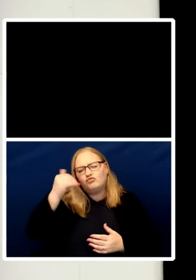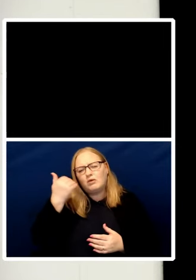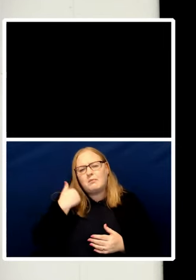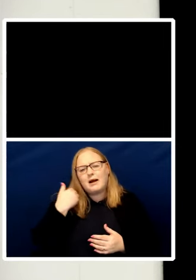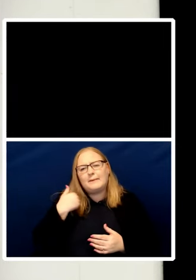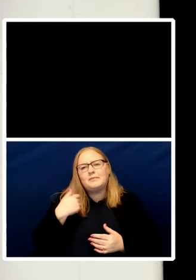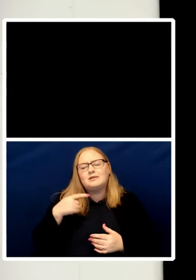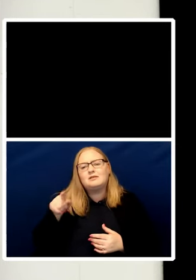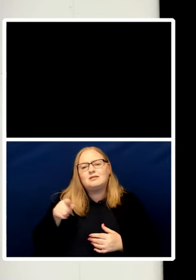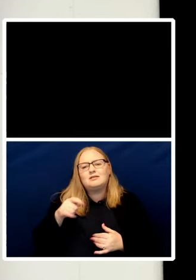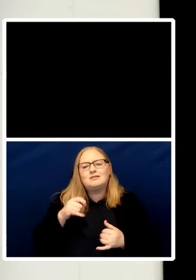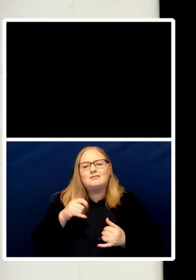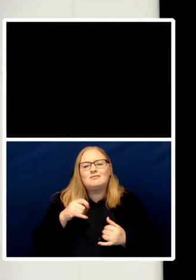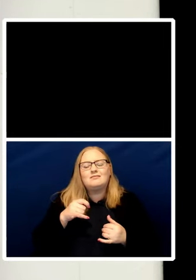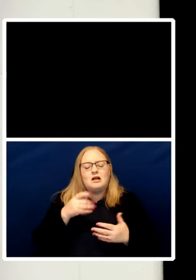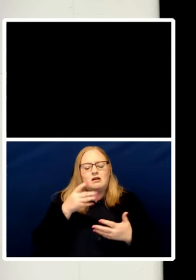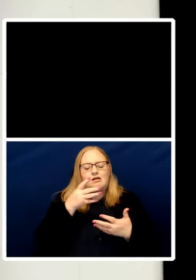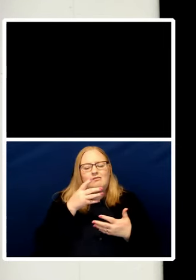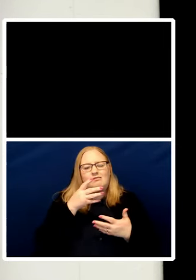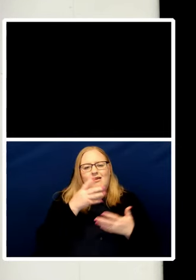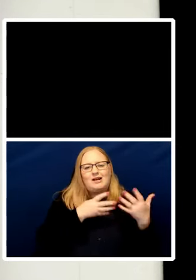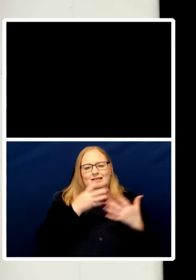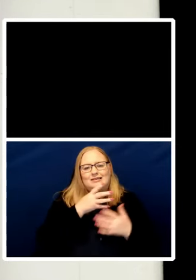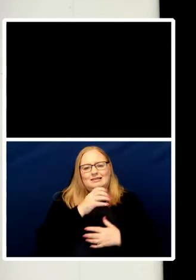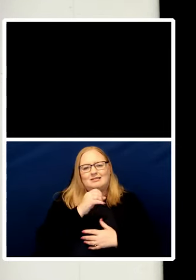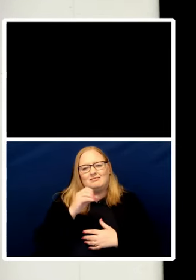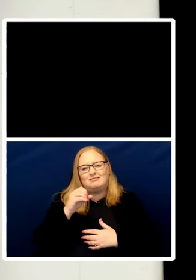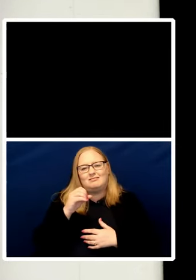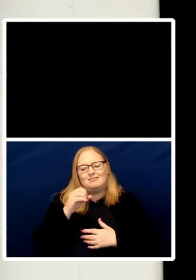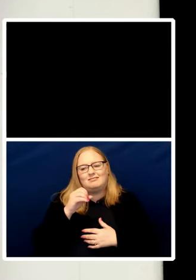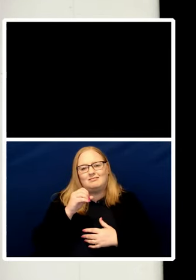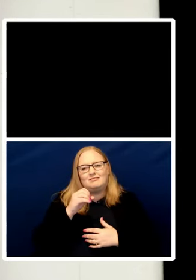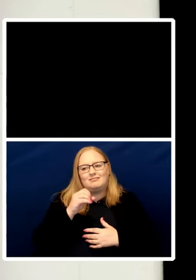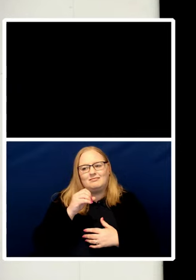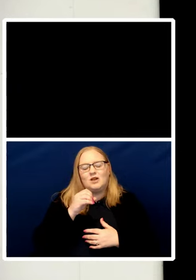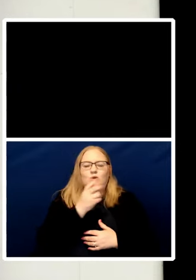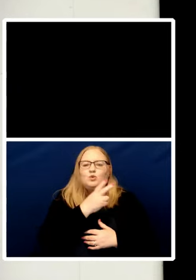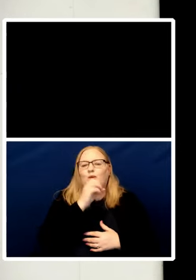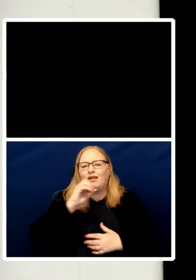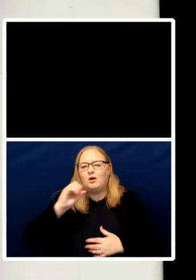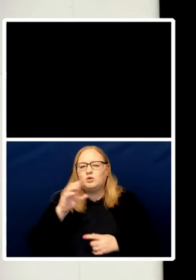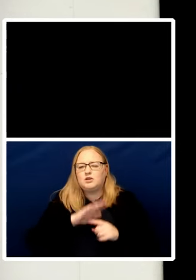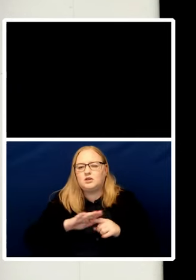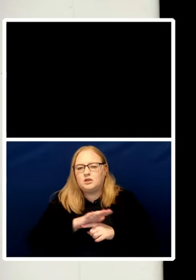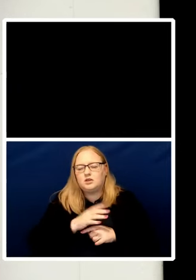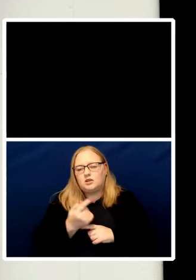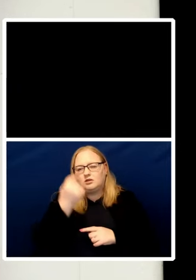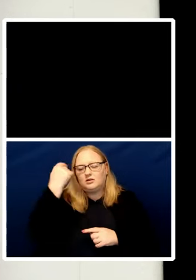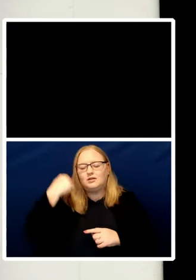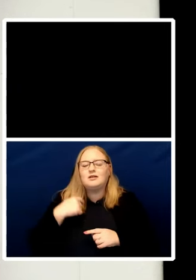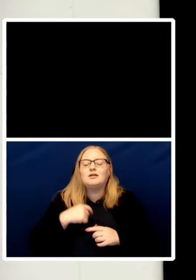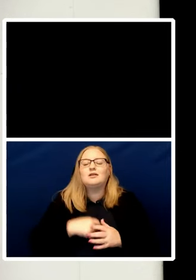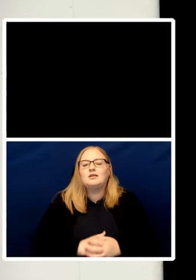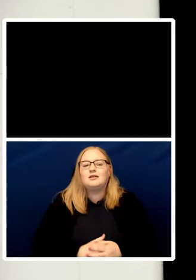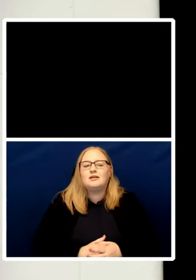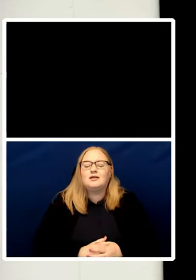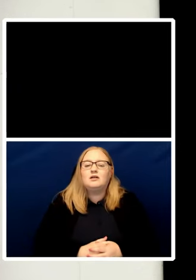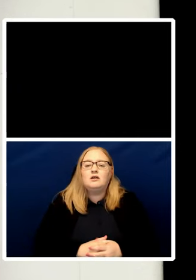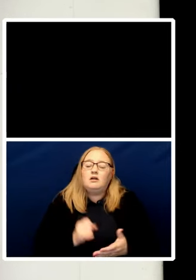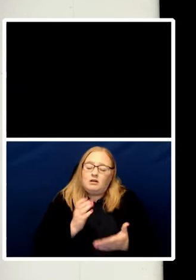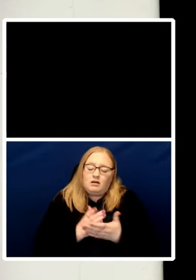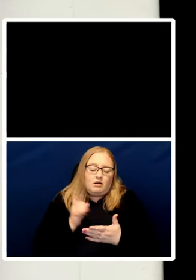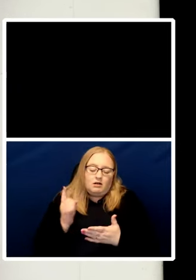with the whole terrorism thing and what a powerful what a powerful person she was in this culture and is